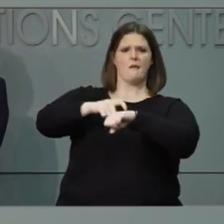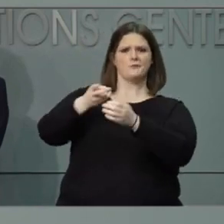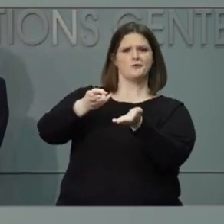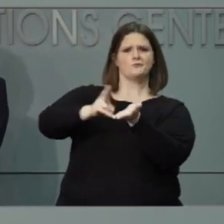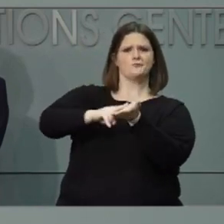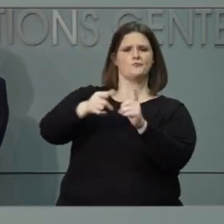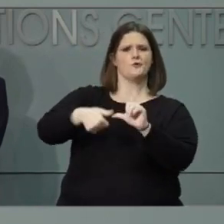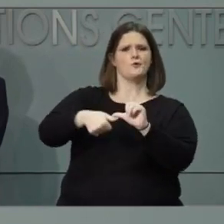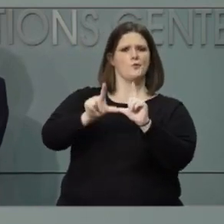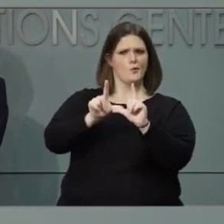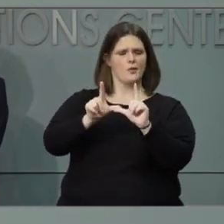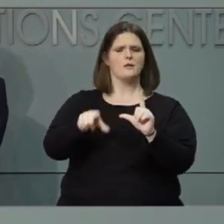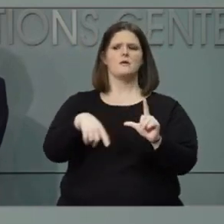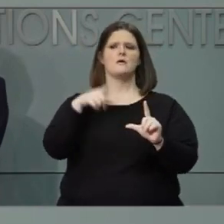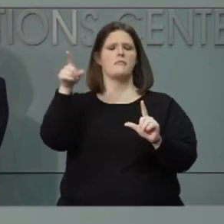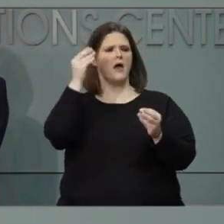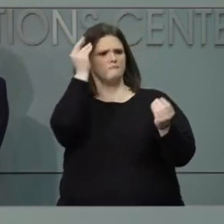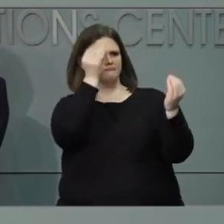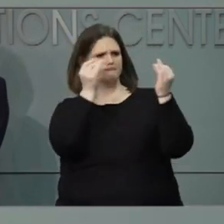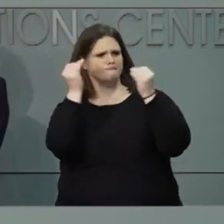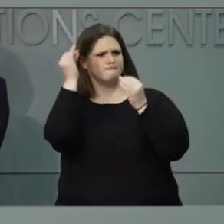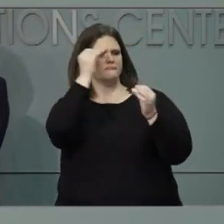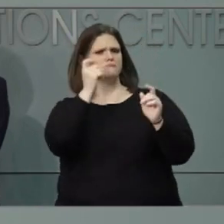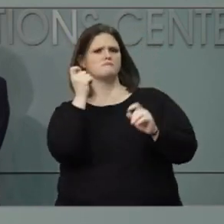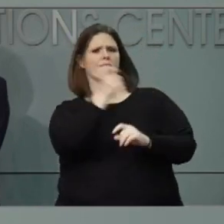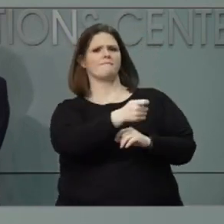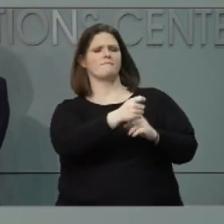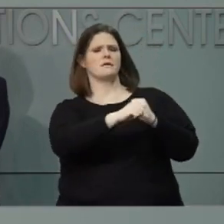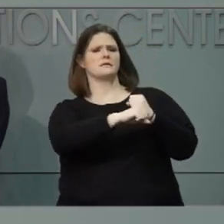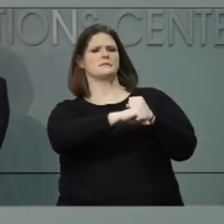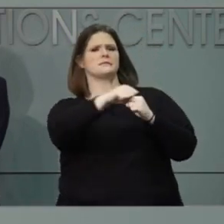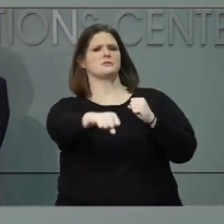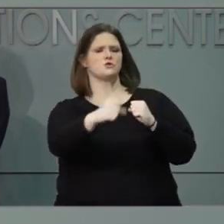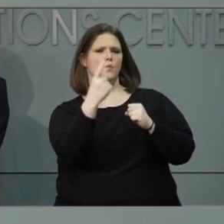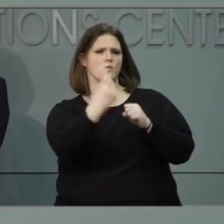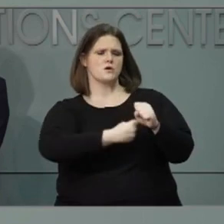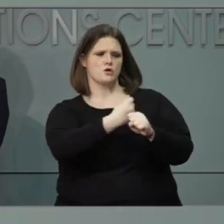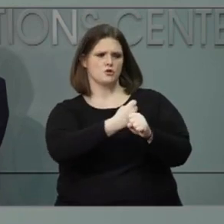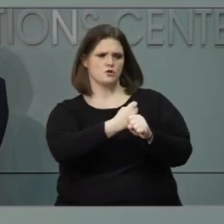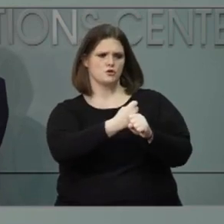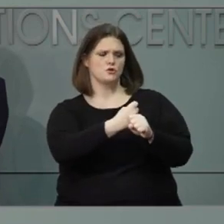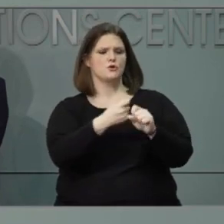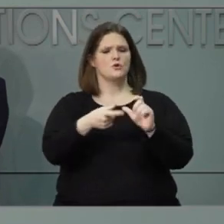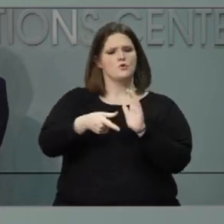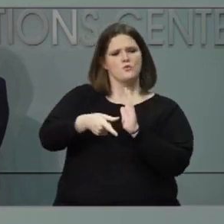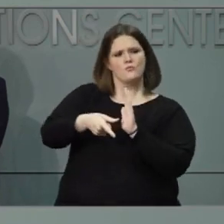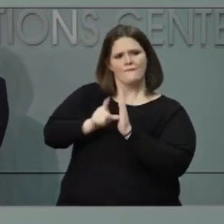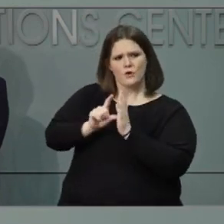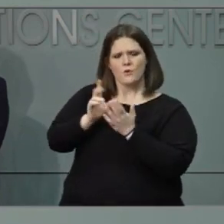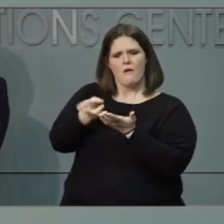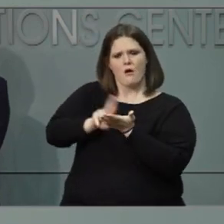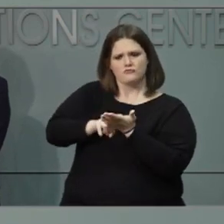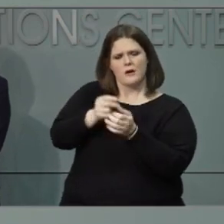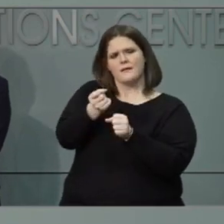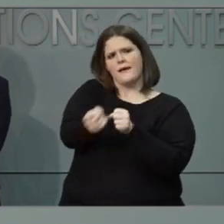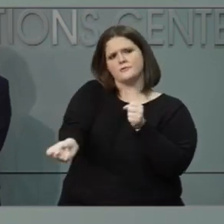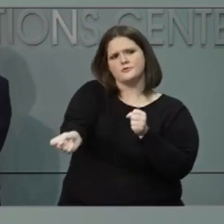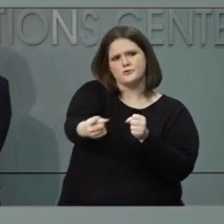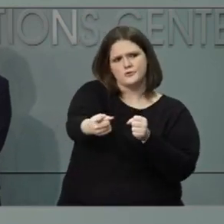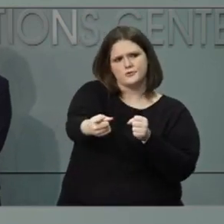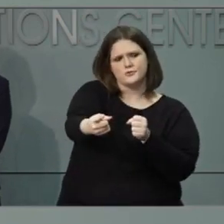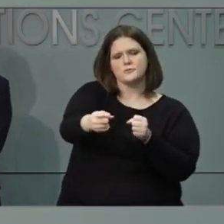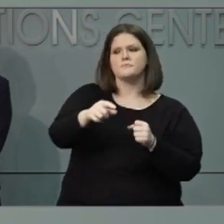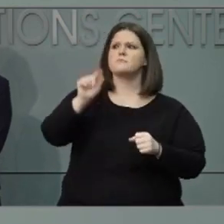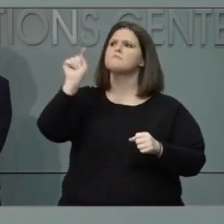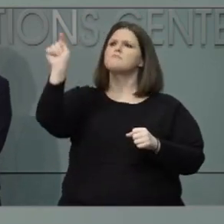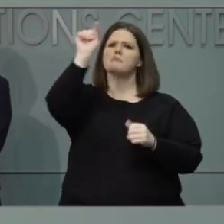to give them a one-year extension and review their contract next year. You know, in